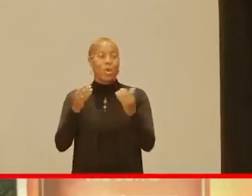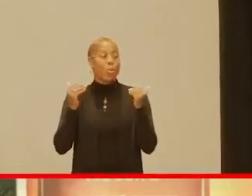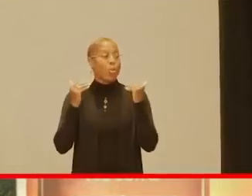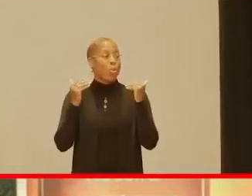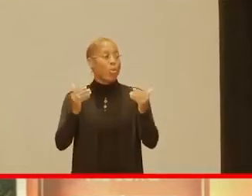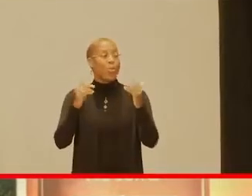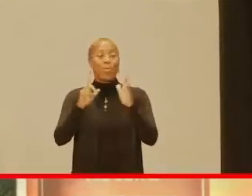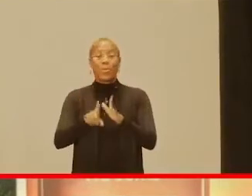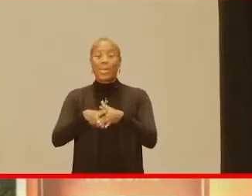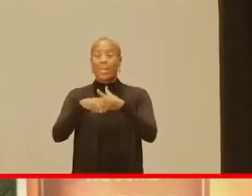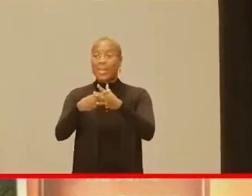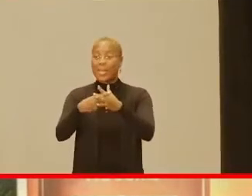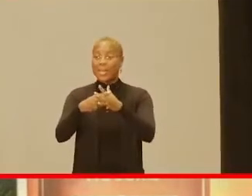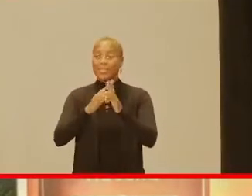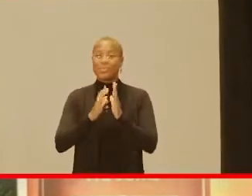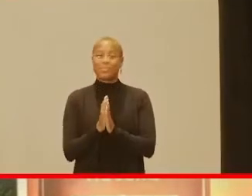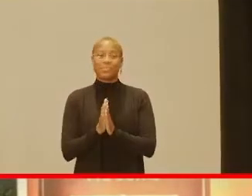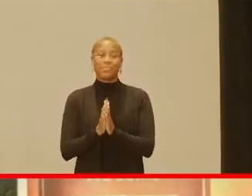begin.